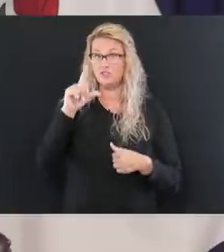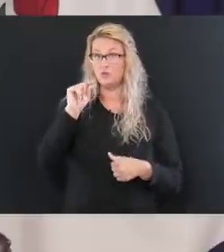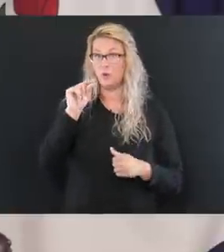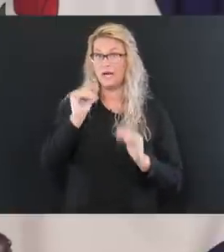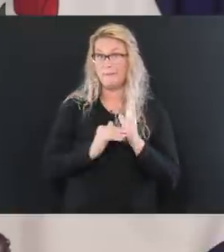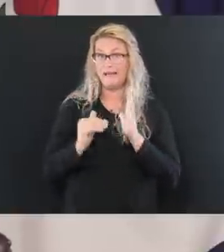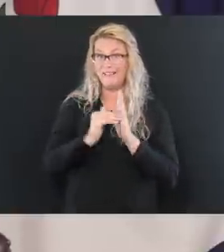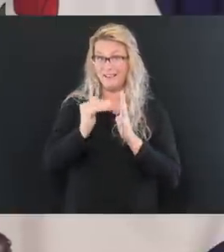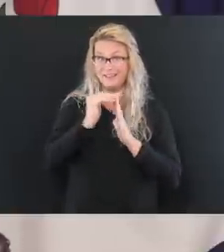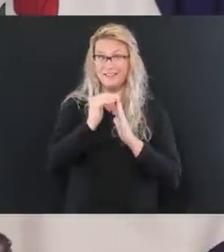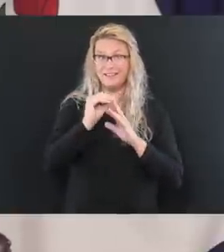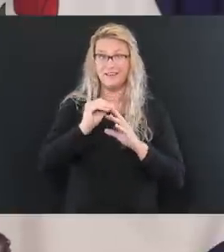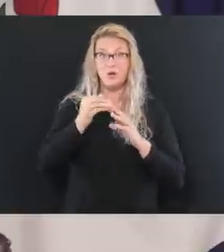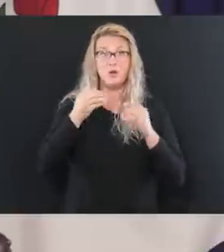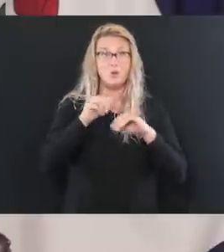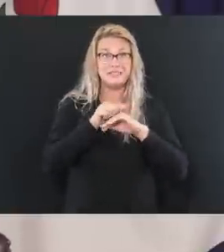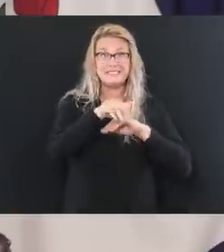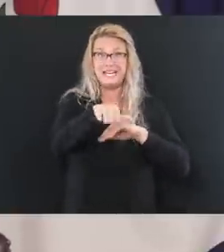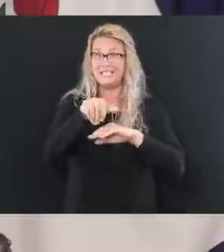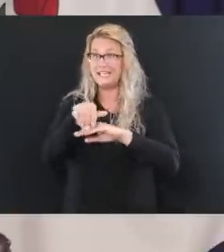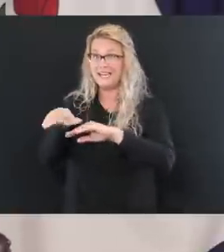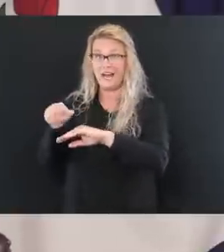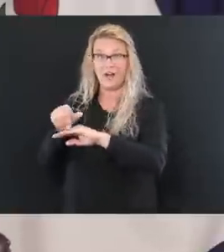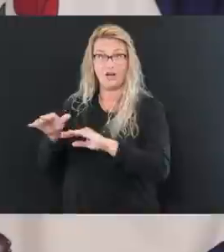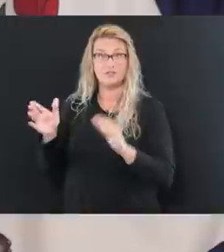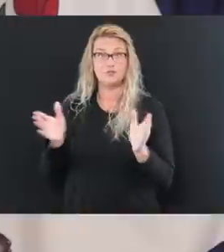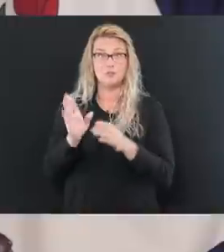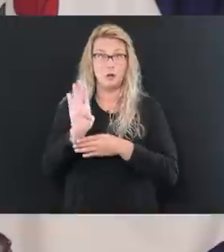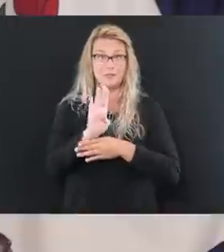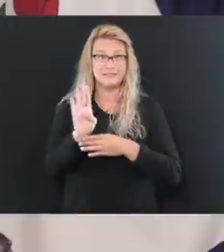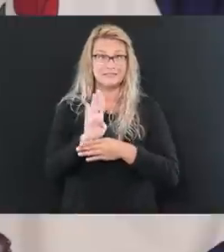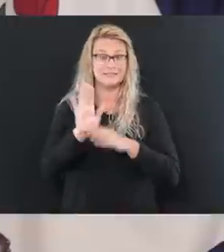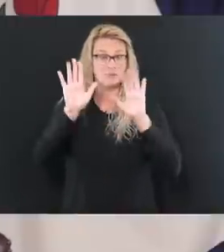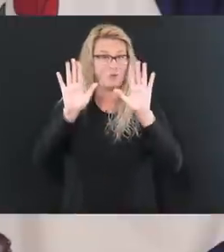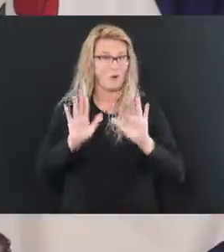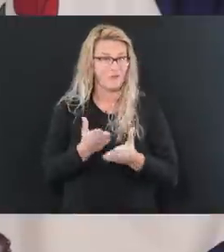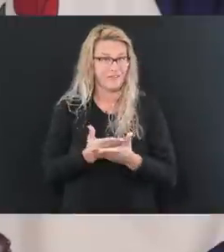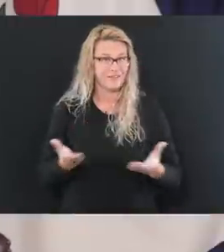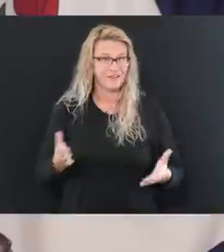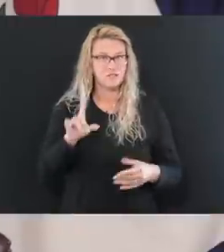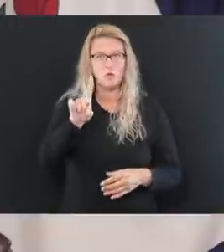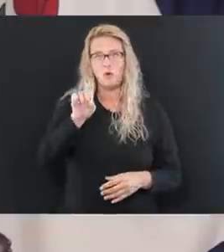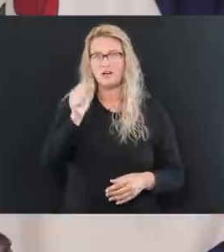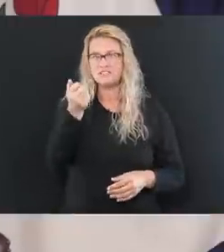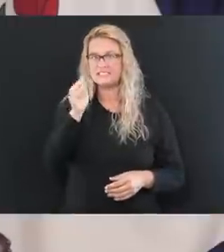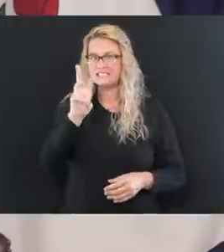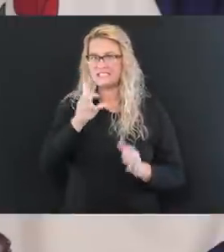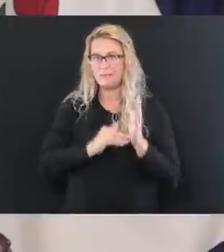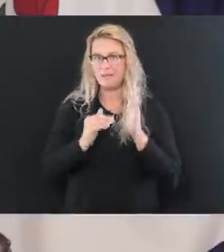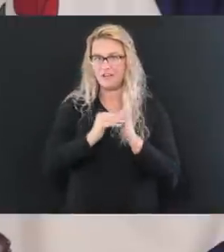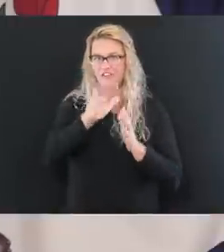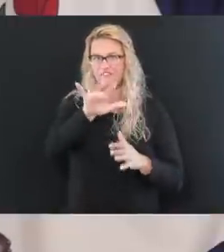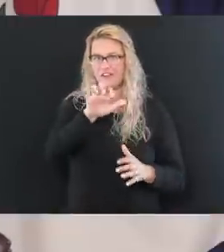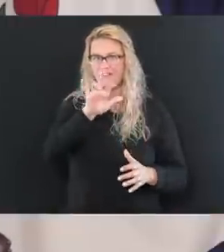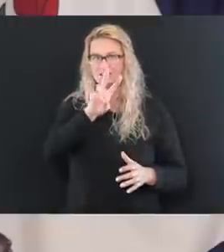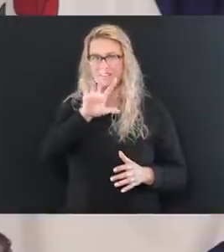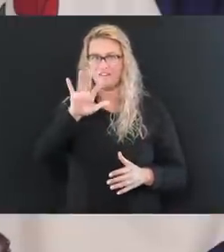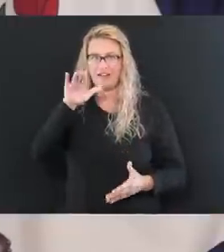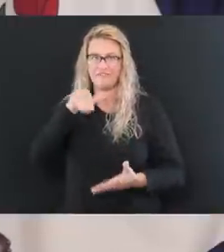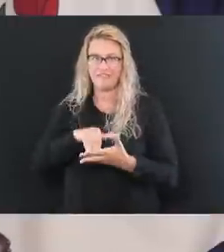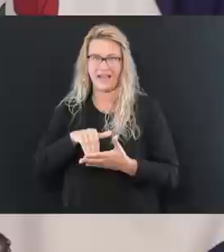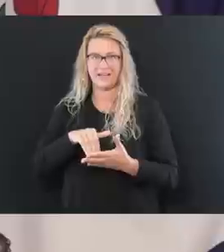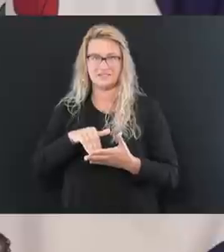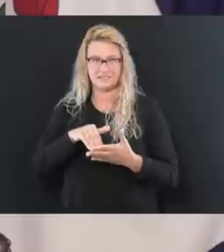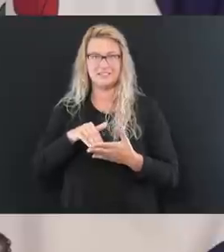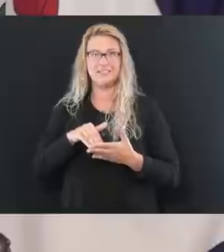pipeline that's going out to our small businesses. That's great stuff. We've got 116,575,000 in